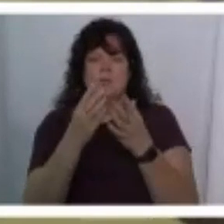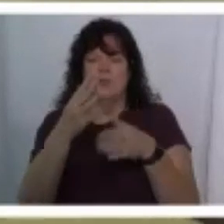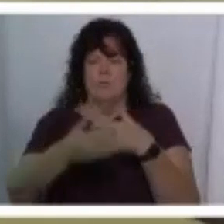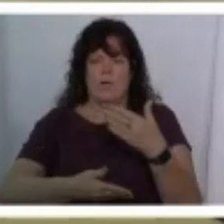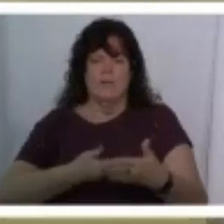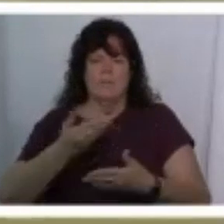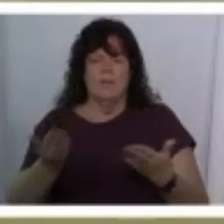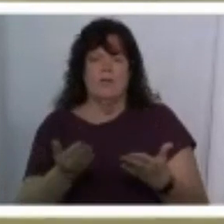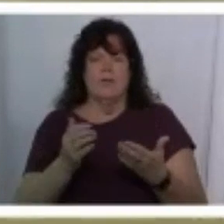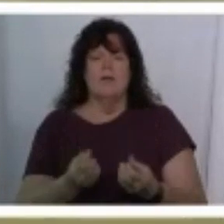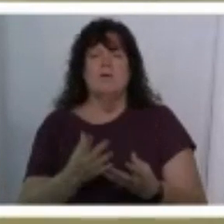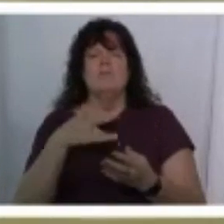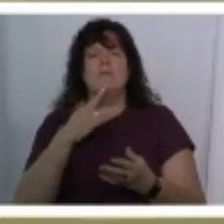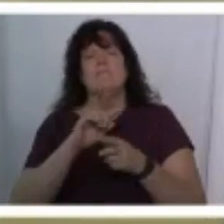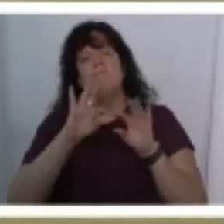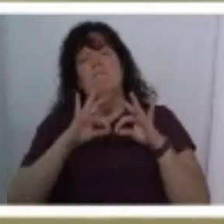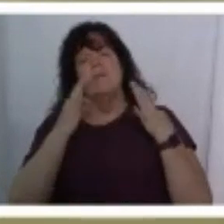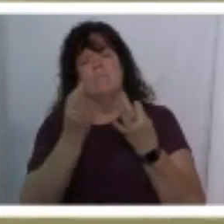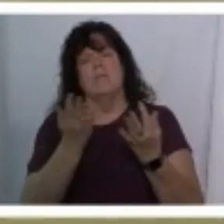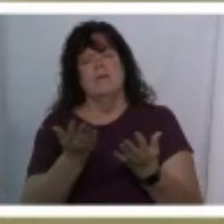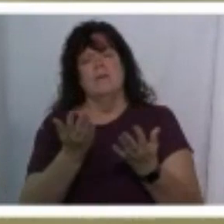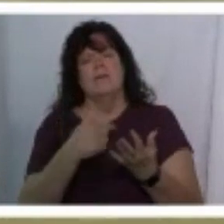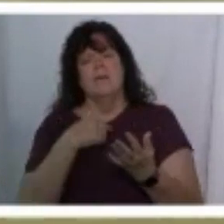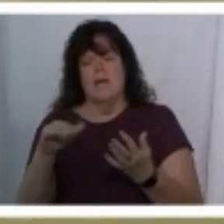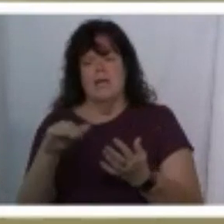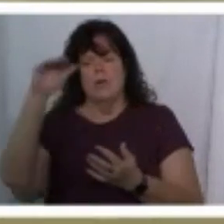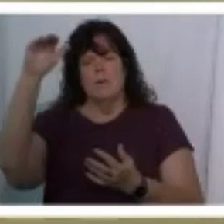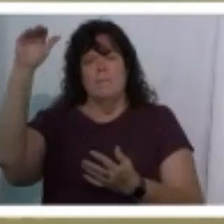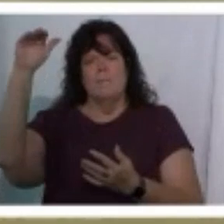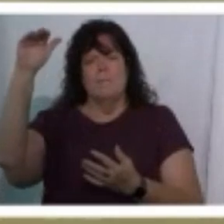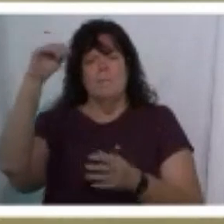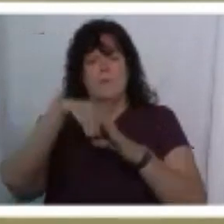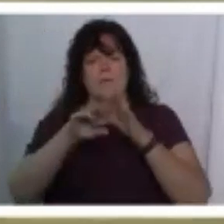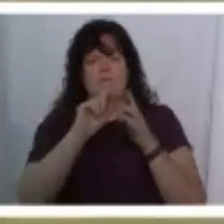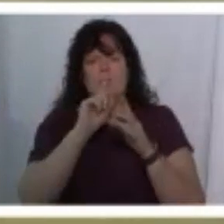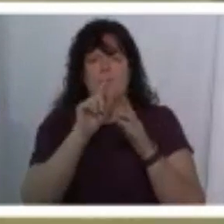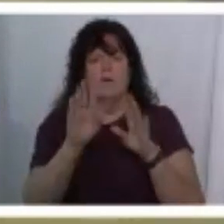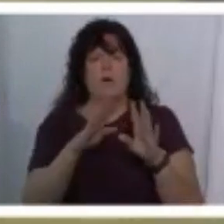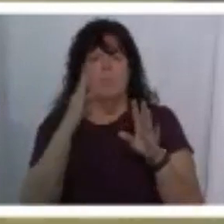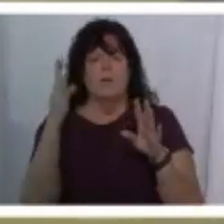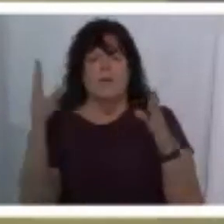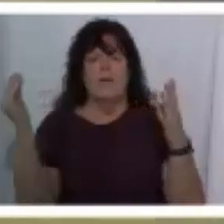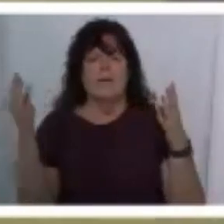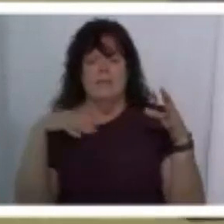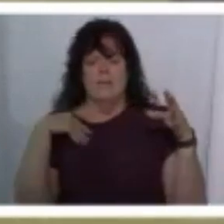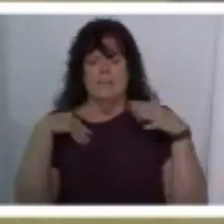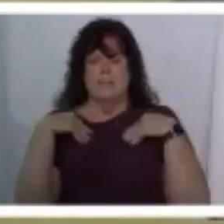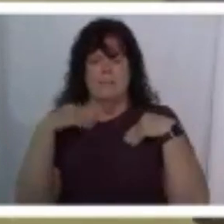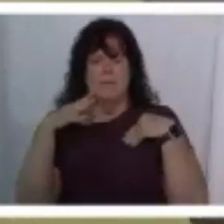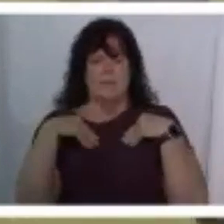here and how much you feel family here i grew up in a very open and accepting